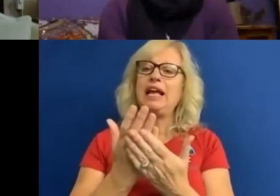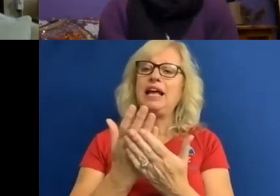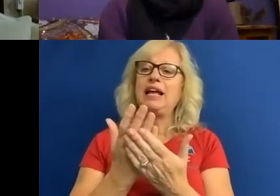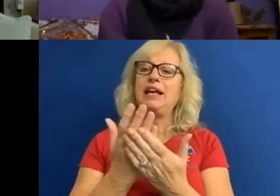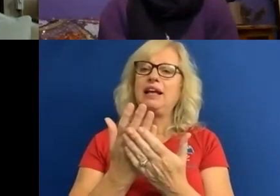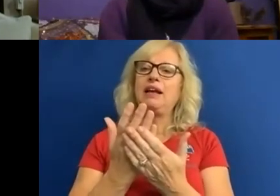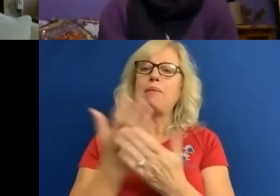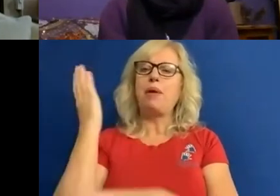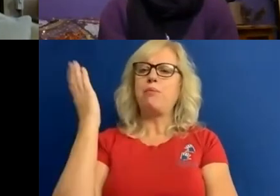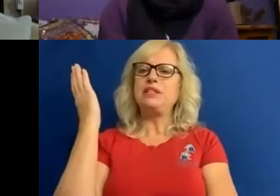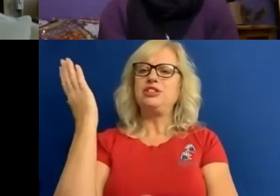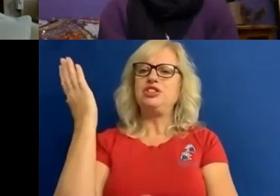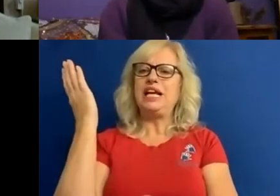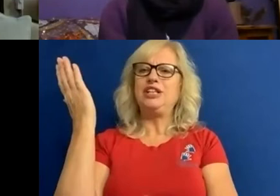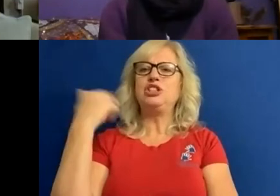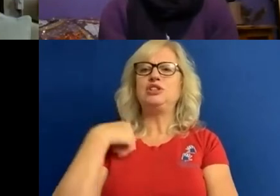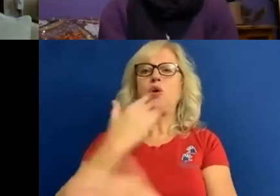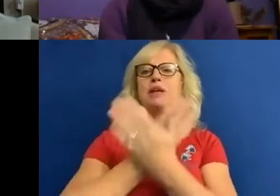So now I'll share my screen.